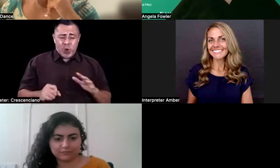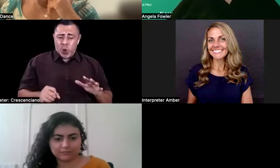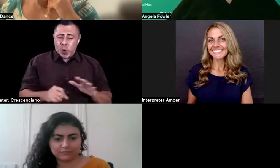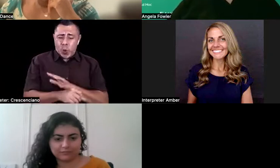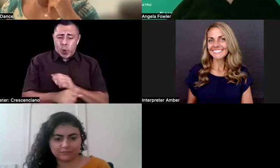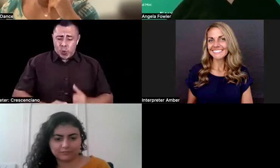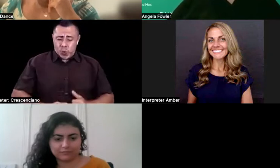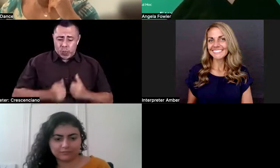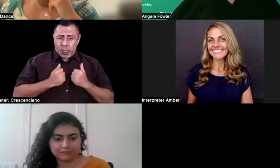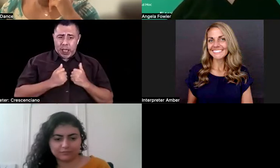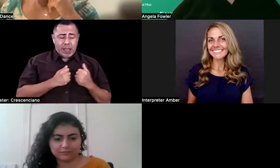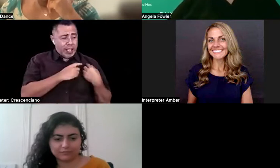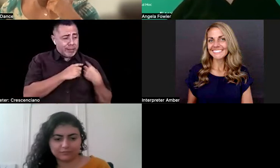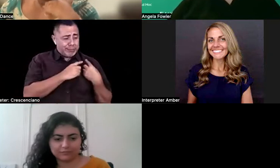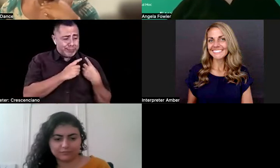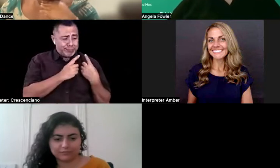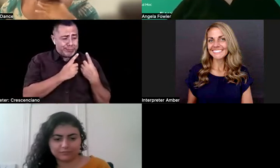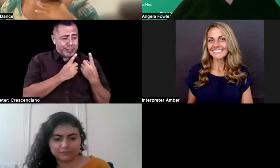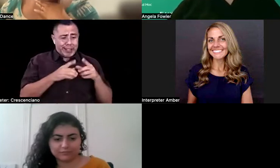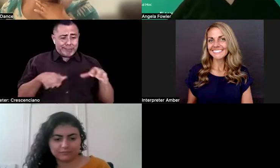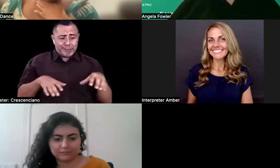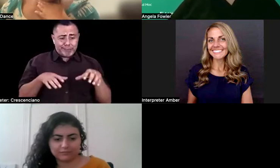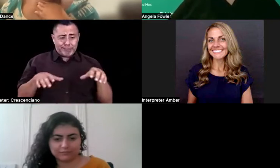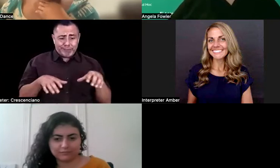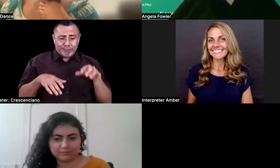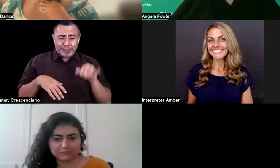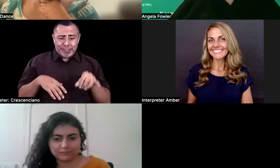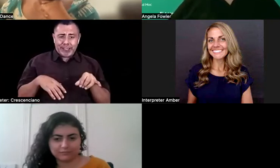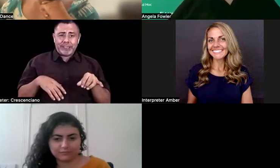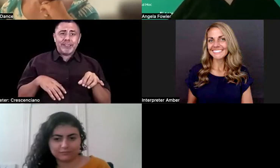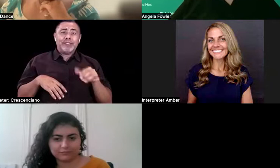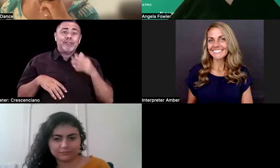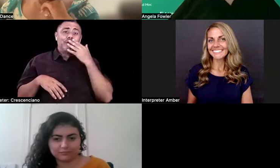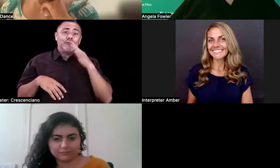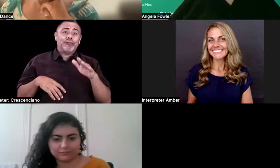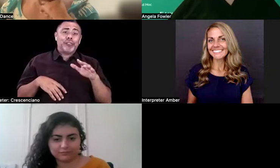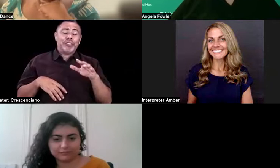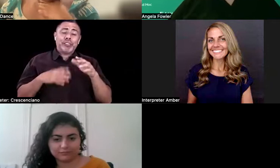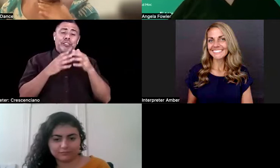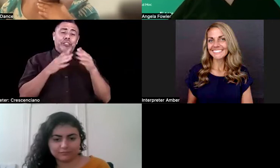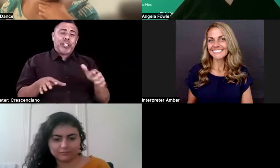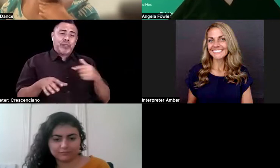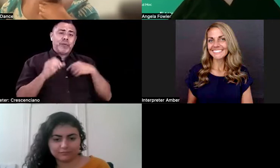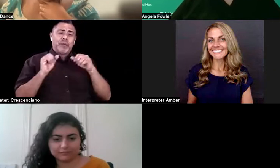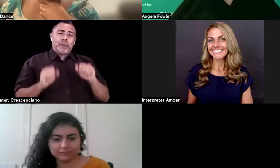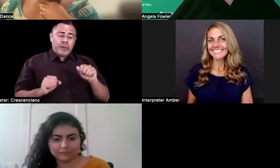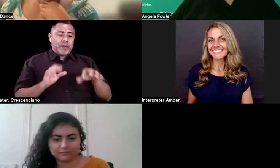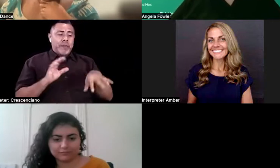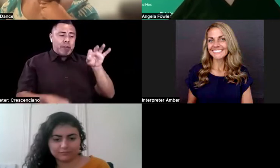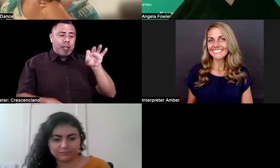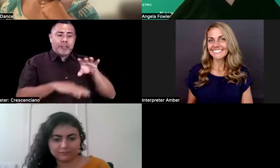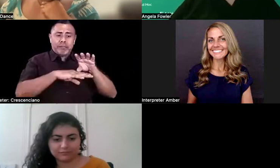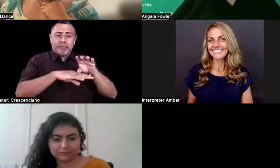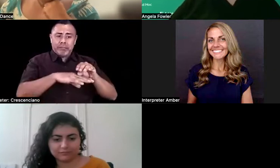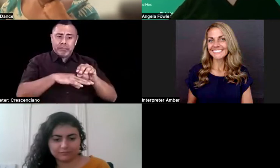chances are good. We can come up with a solution that is less expensive, less time consuming